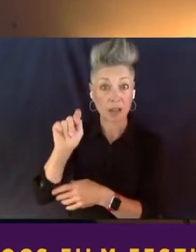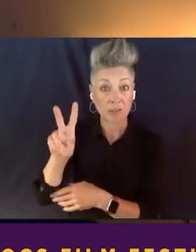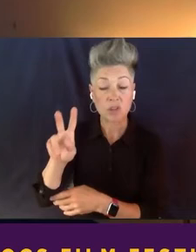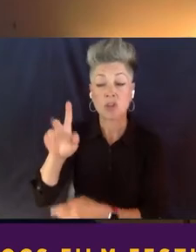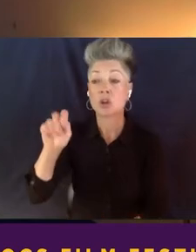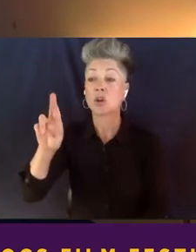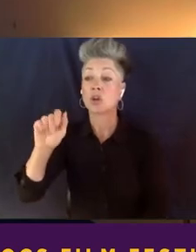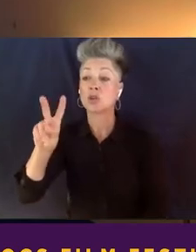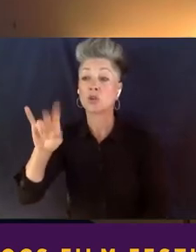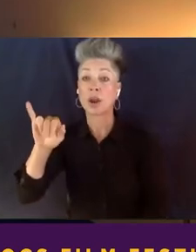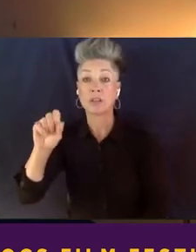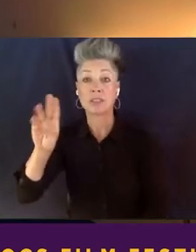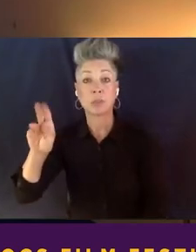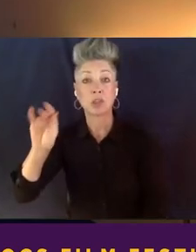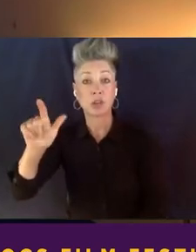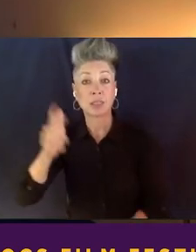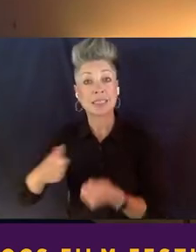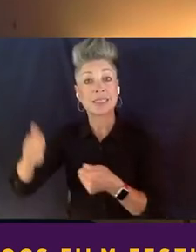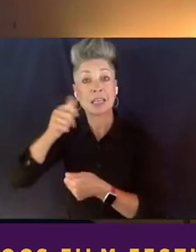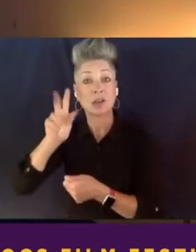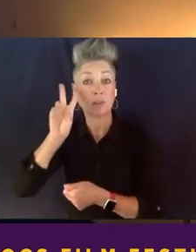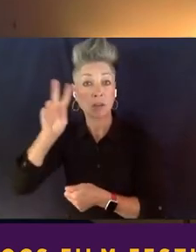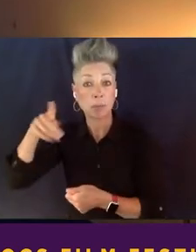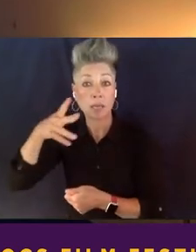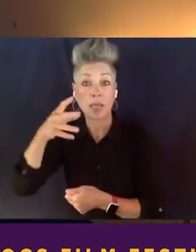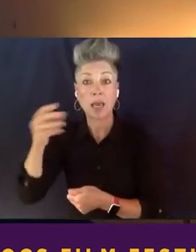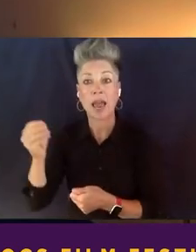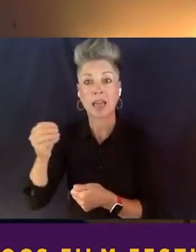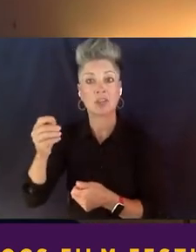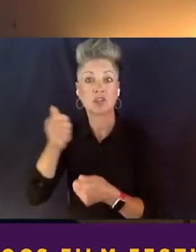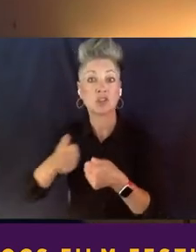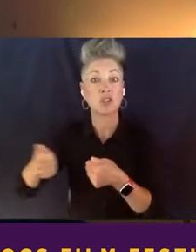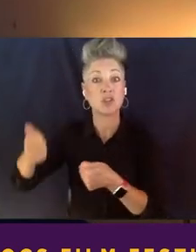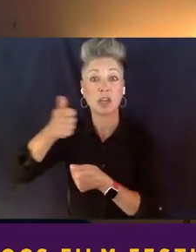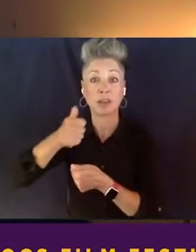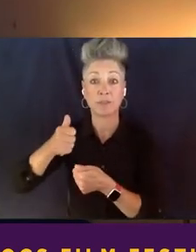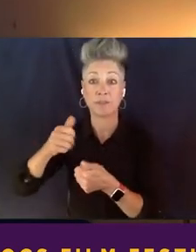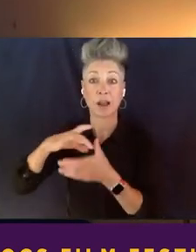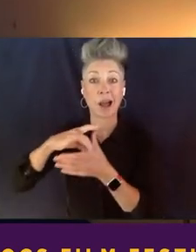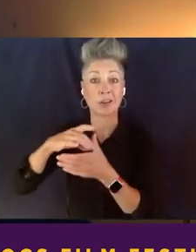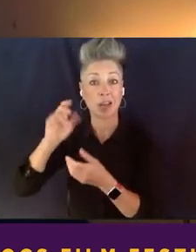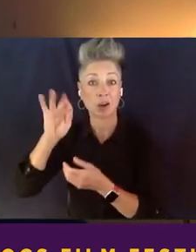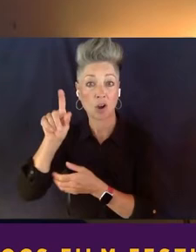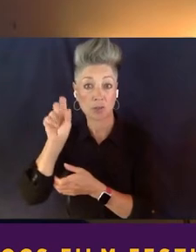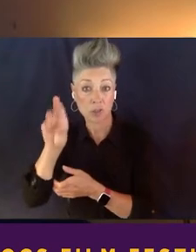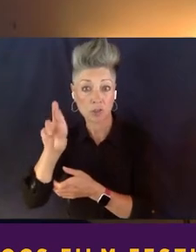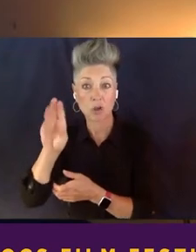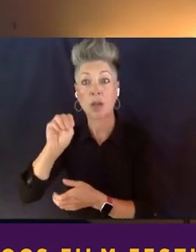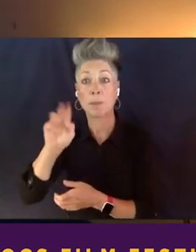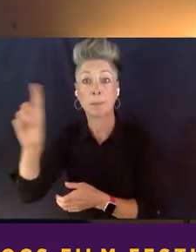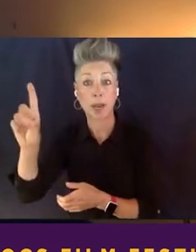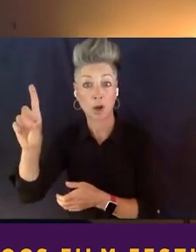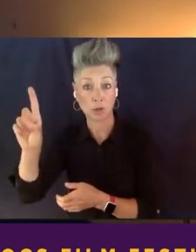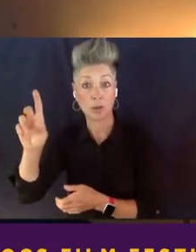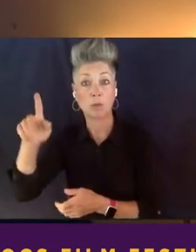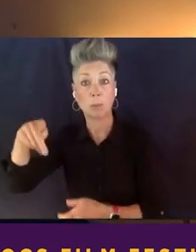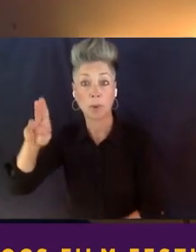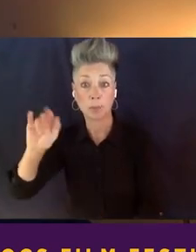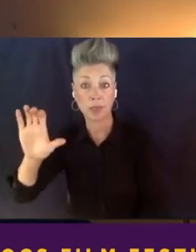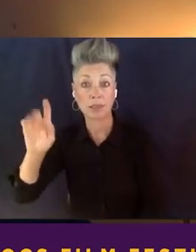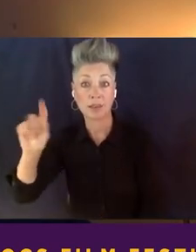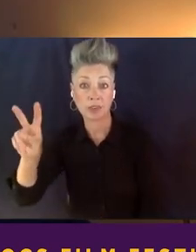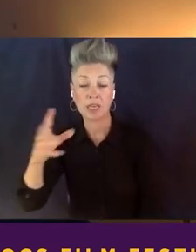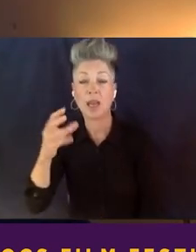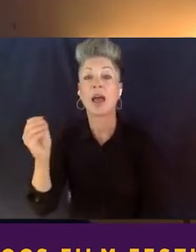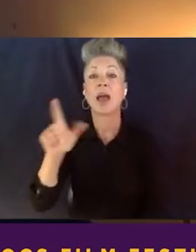Senior Vice President and Chief Content Officer at our neighbor station, Maryland Public Television, and LaTanya